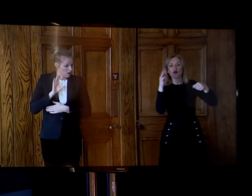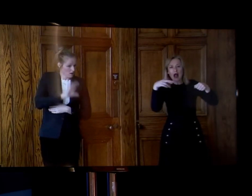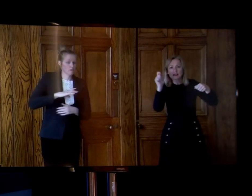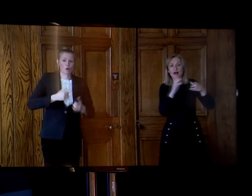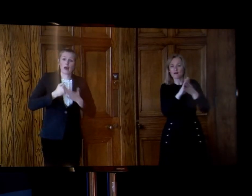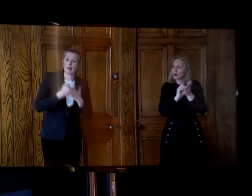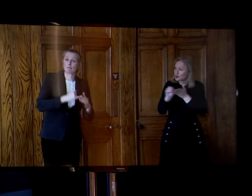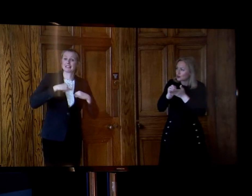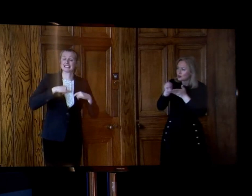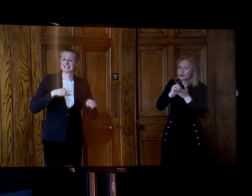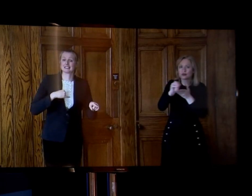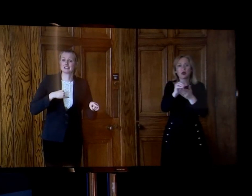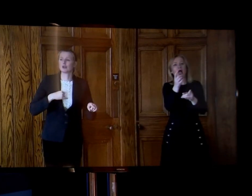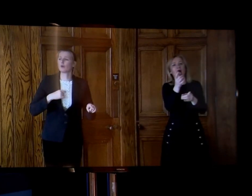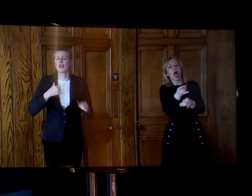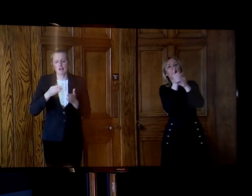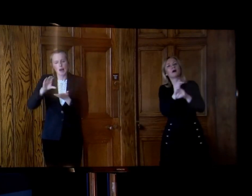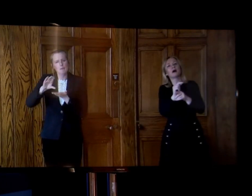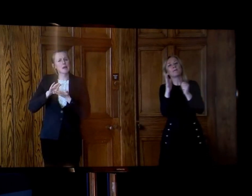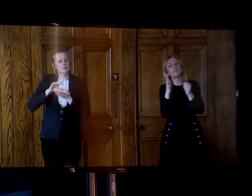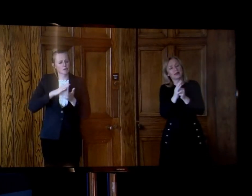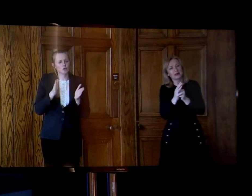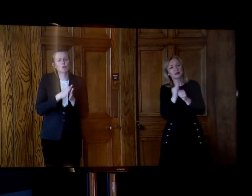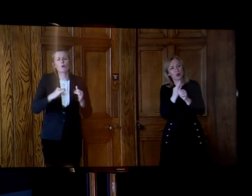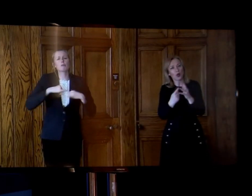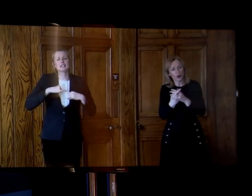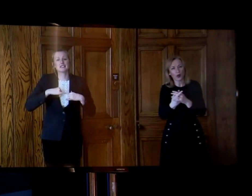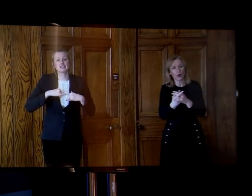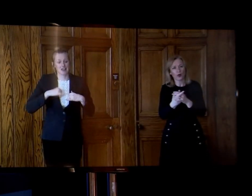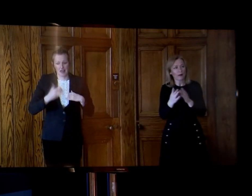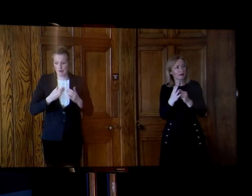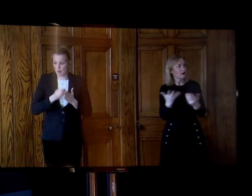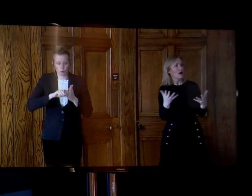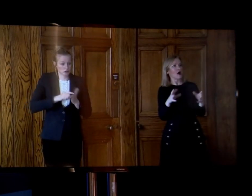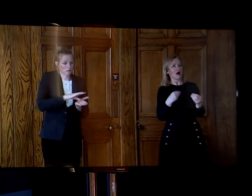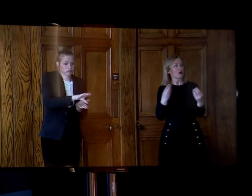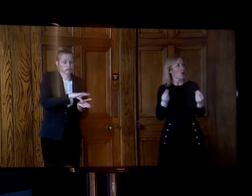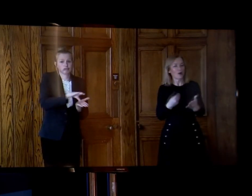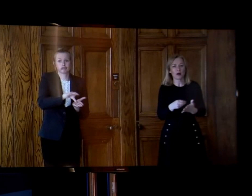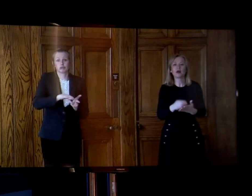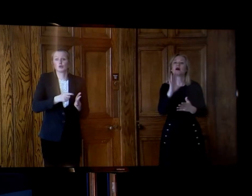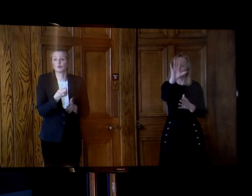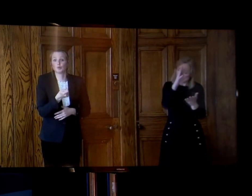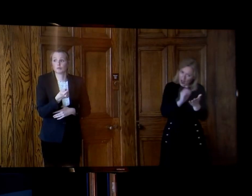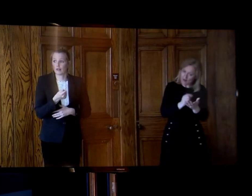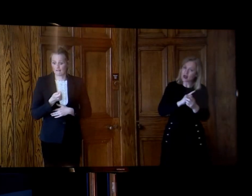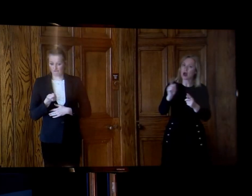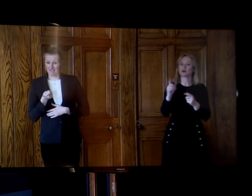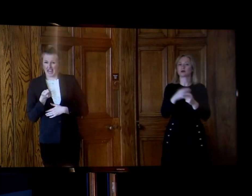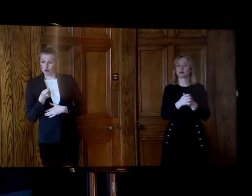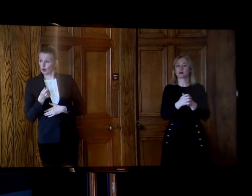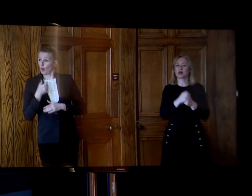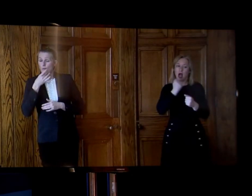today that the Payments for Small Business Support Grant Scheme will begin soon and we are expecting an announcement from the British Government very shortly